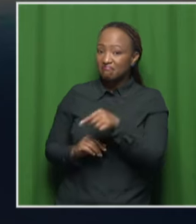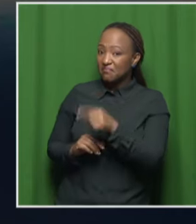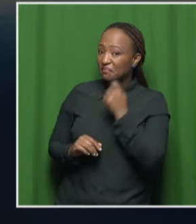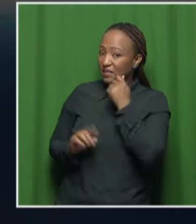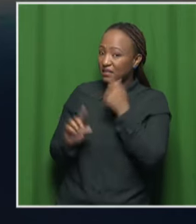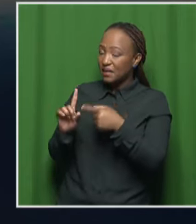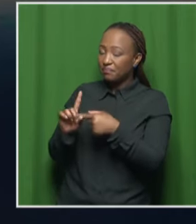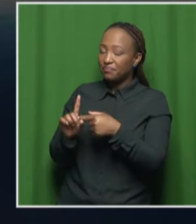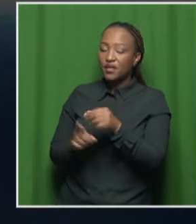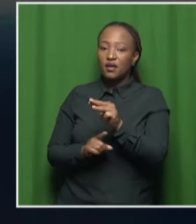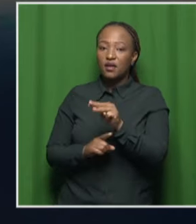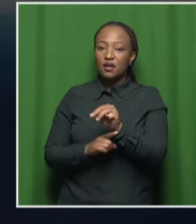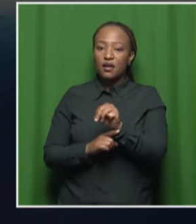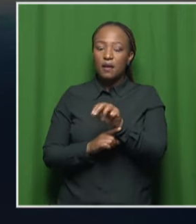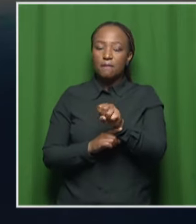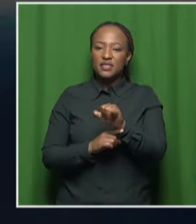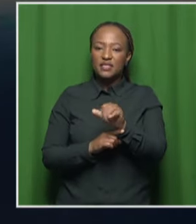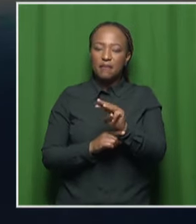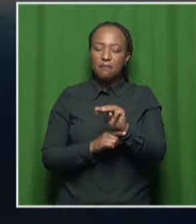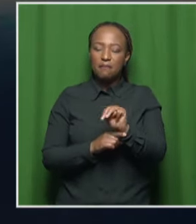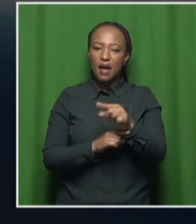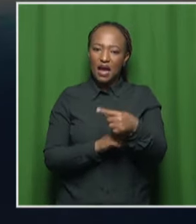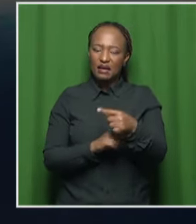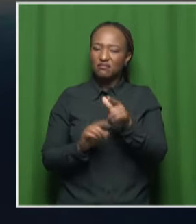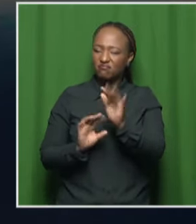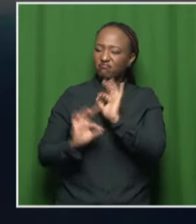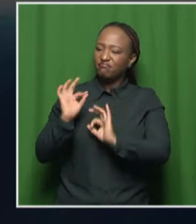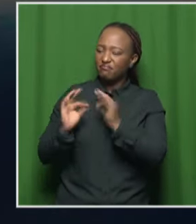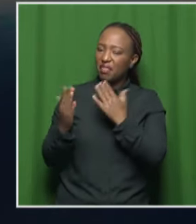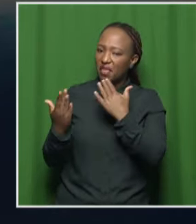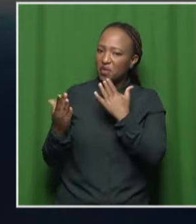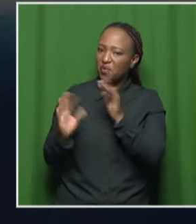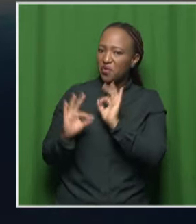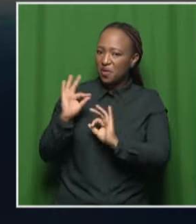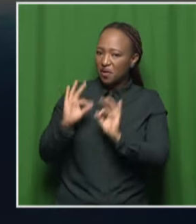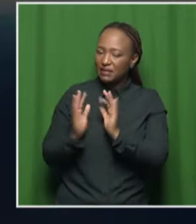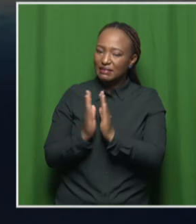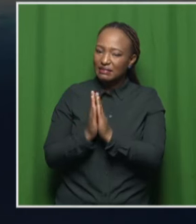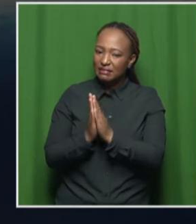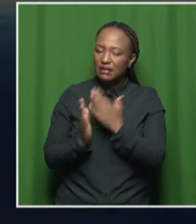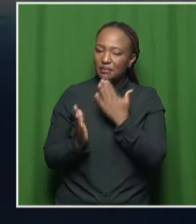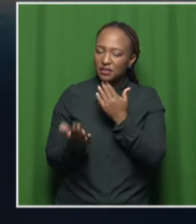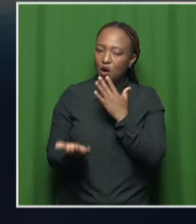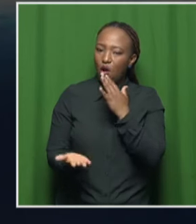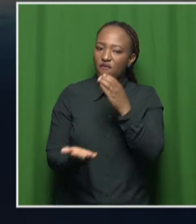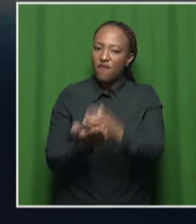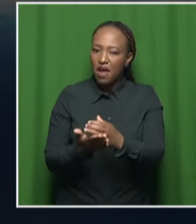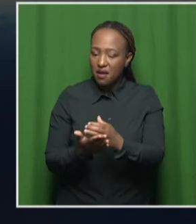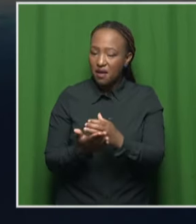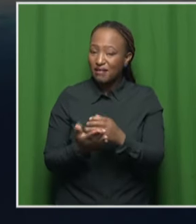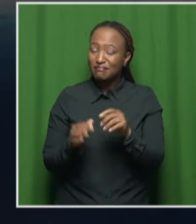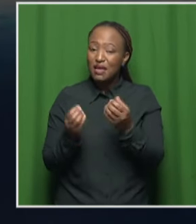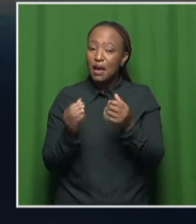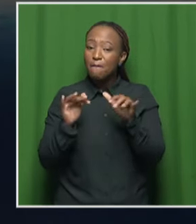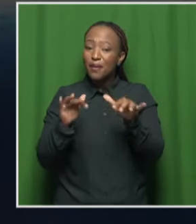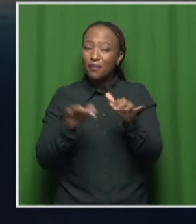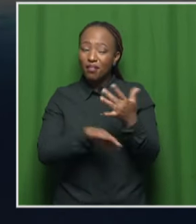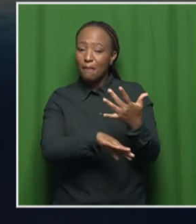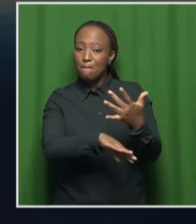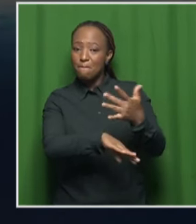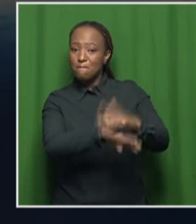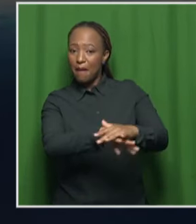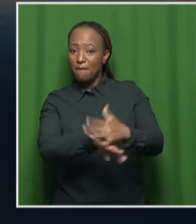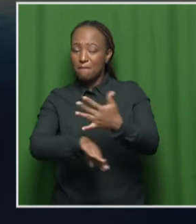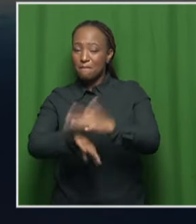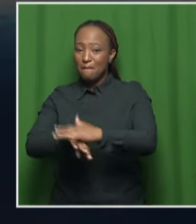thanks so much for speaking to us here on Morning Live. Can I just start by asking you to just confirm the number of fatalities for us in this